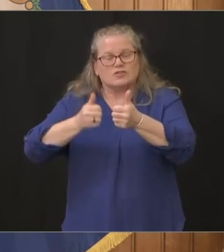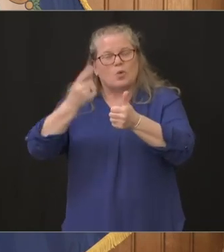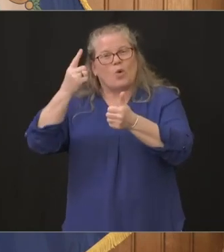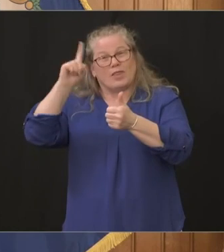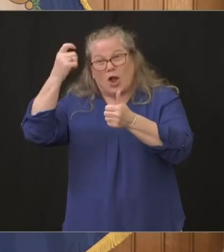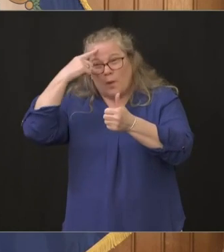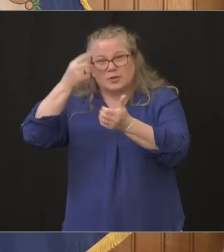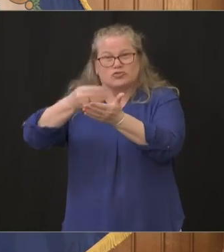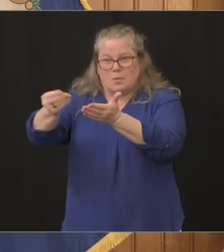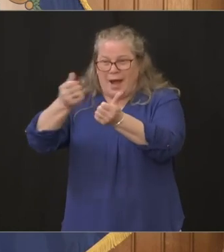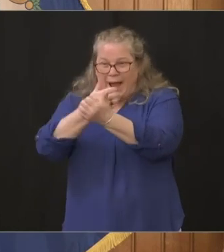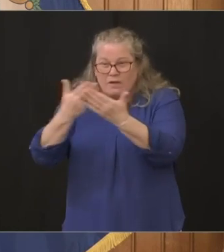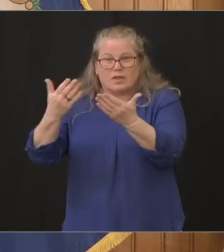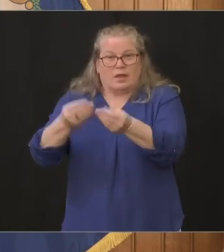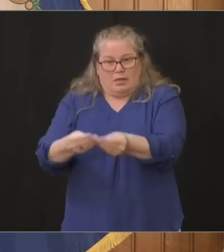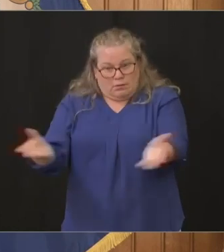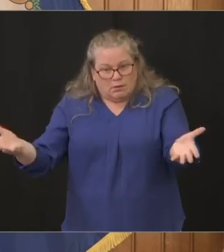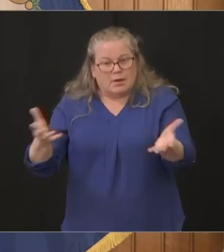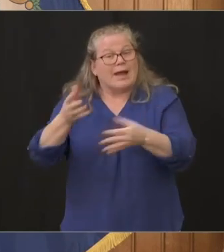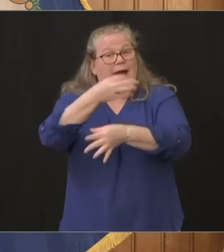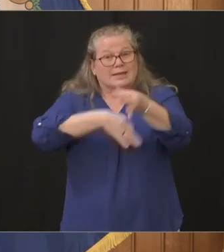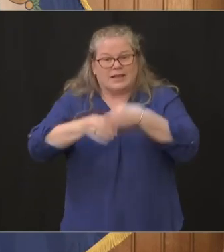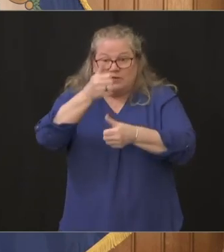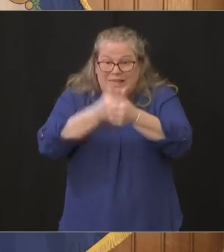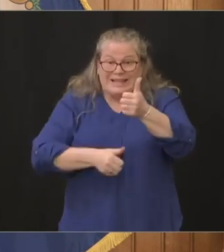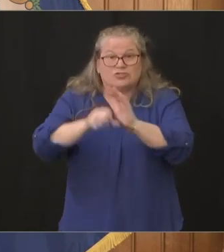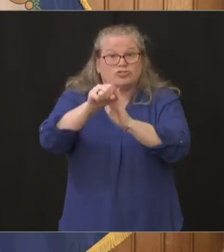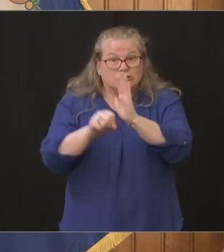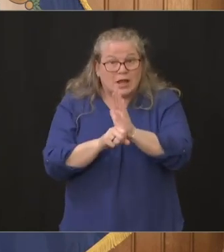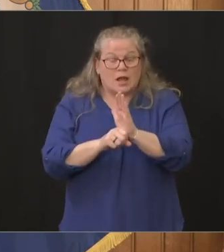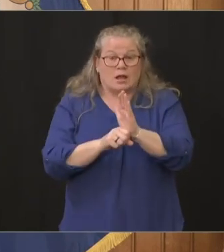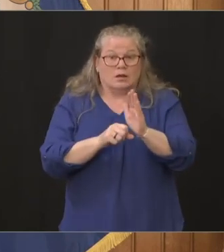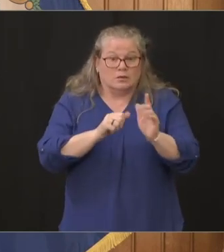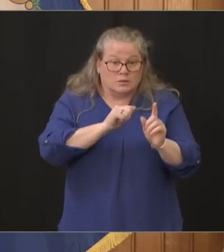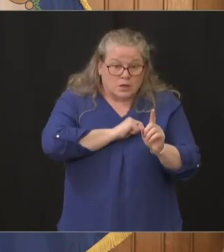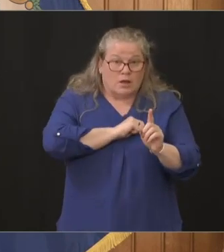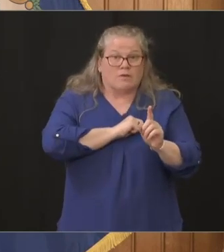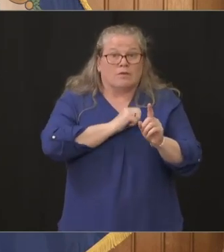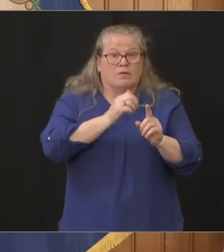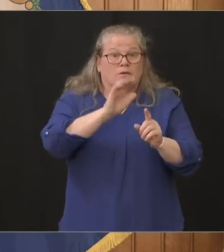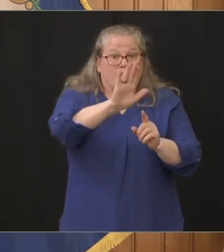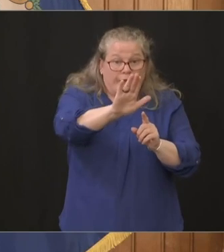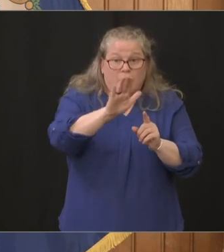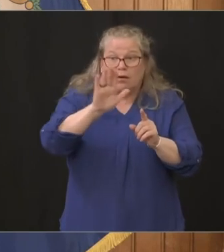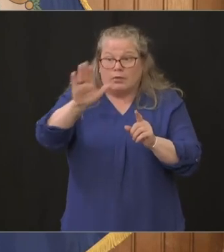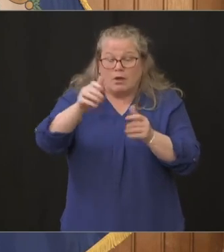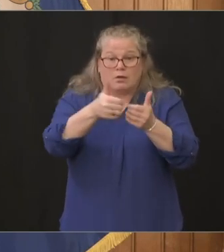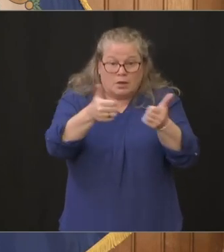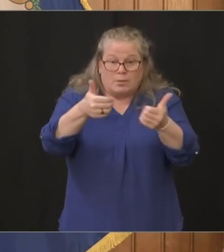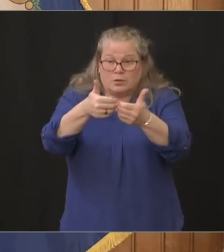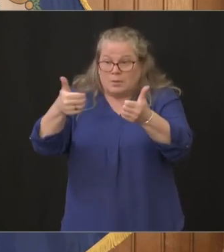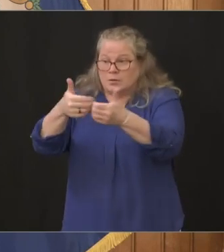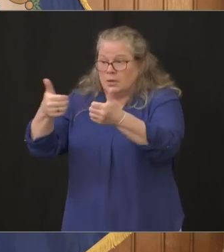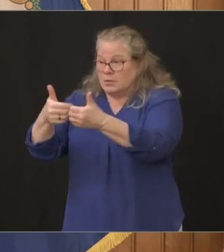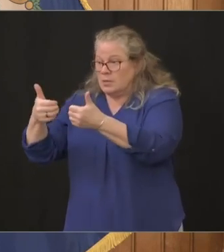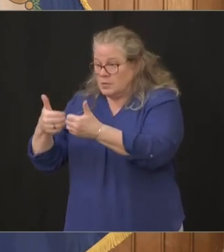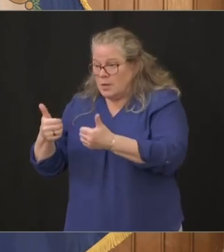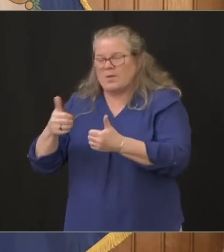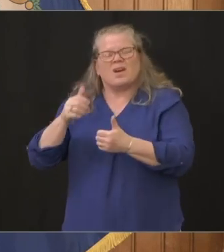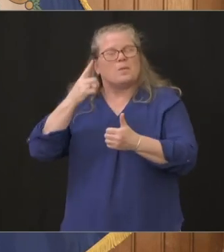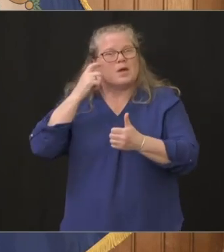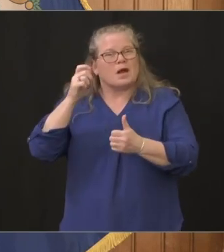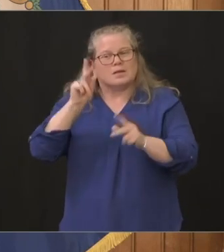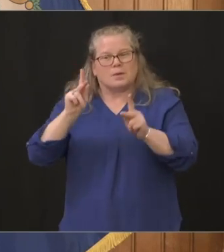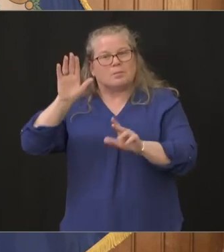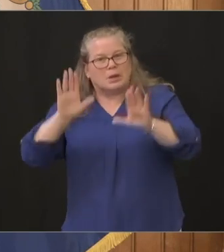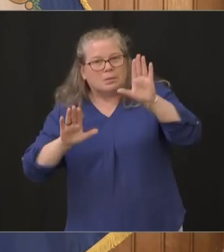bidding up the price of things i'm trying to work my bids in association at least with gina raimondo we're constantly talking about make sure